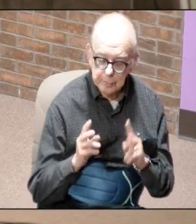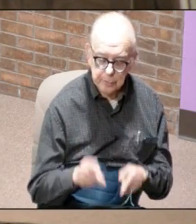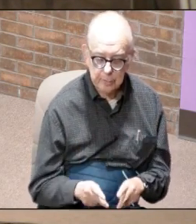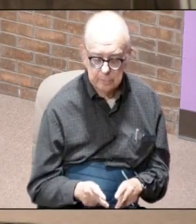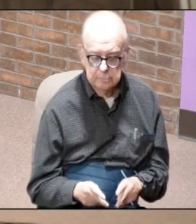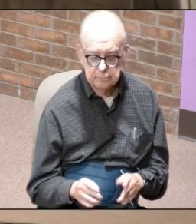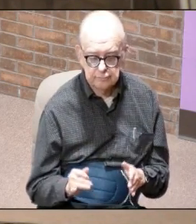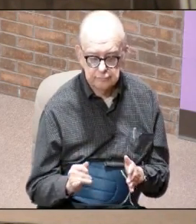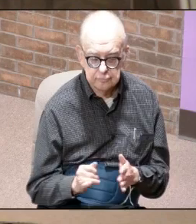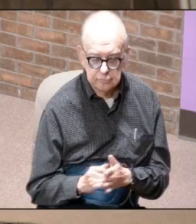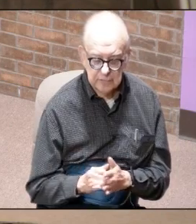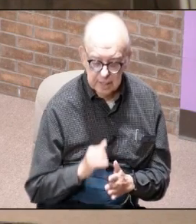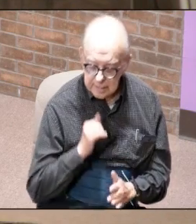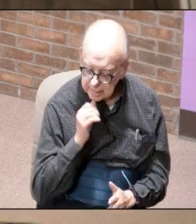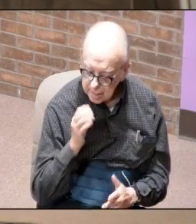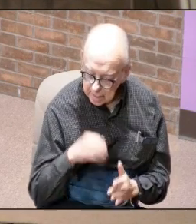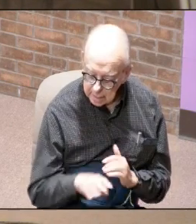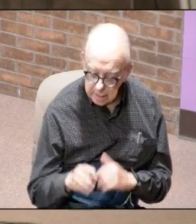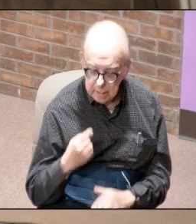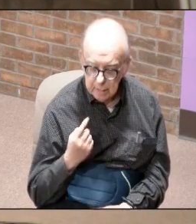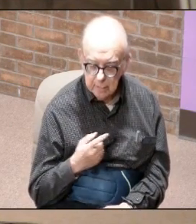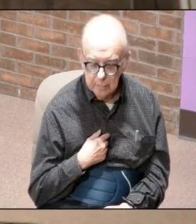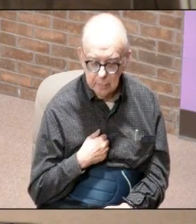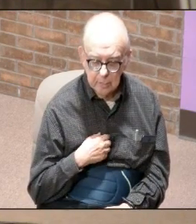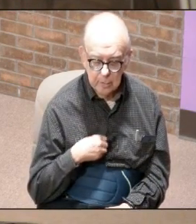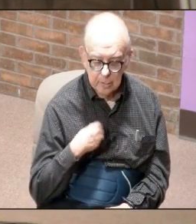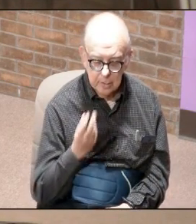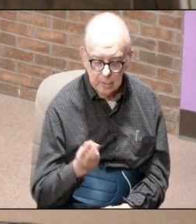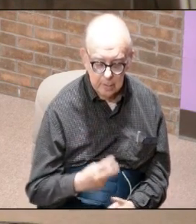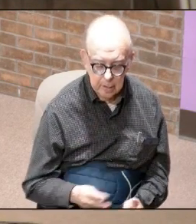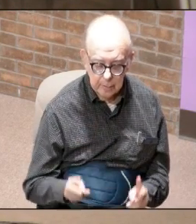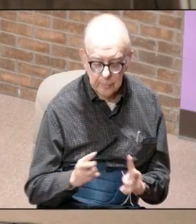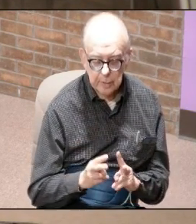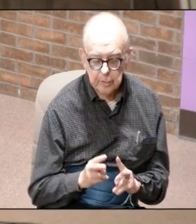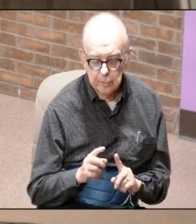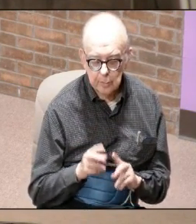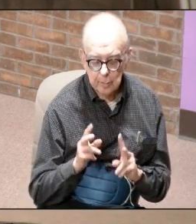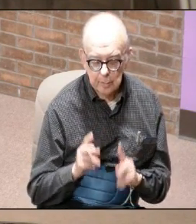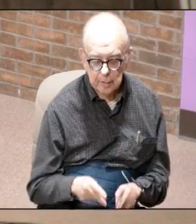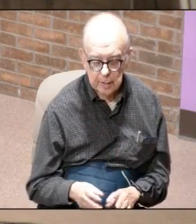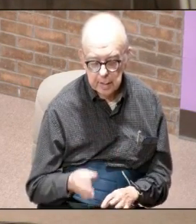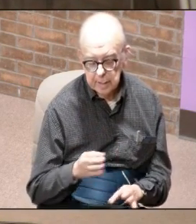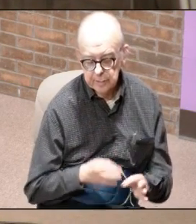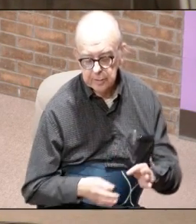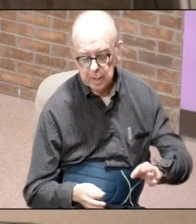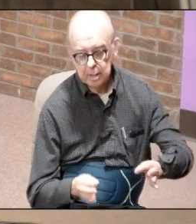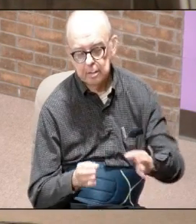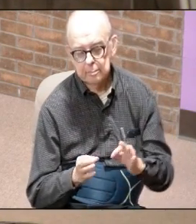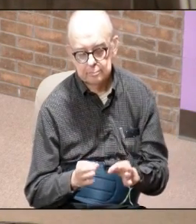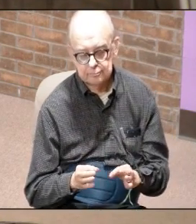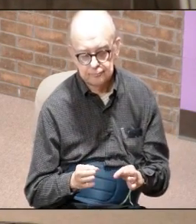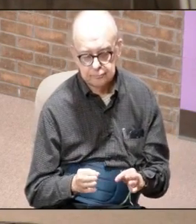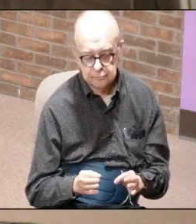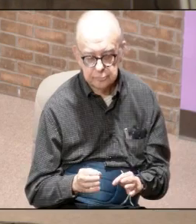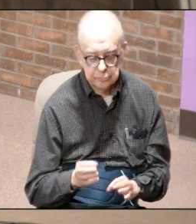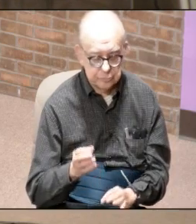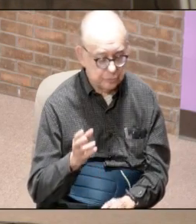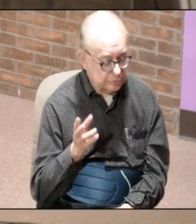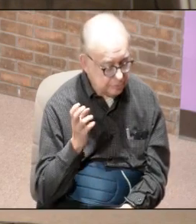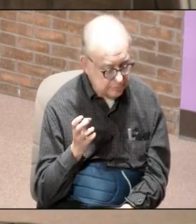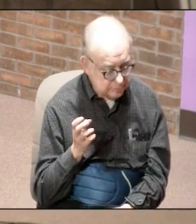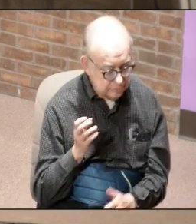that's not in us to give value to someone instead to listen